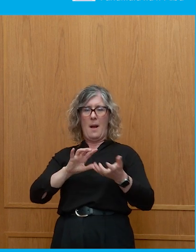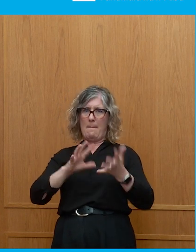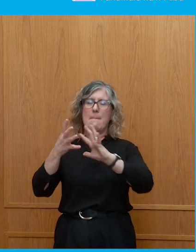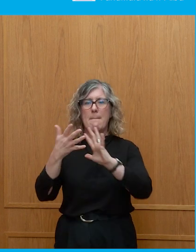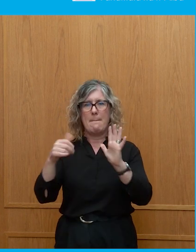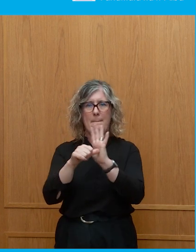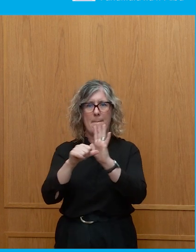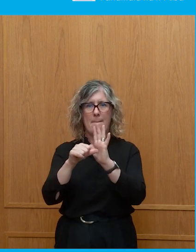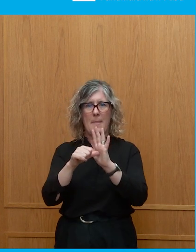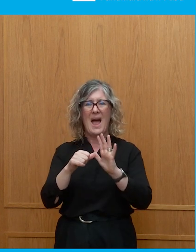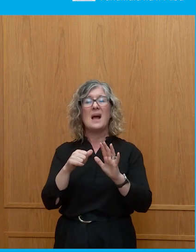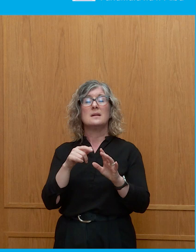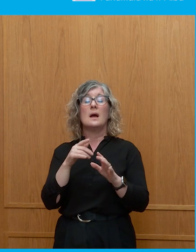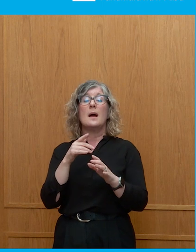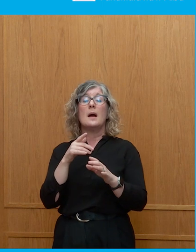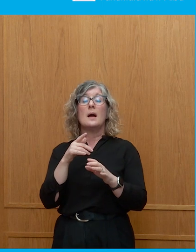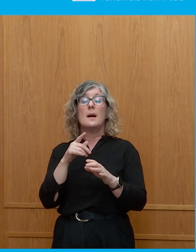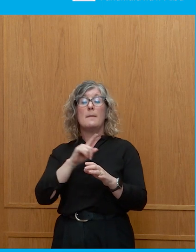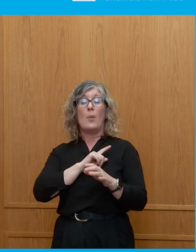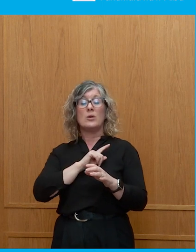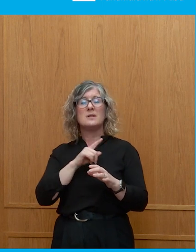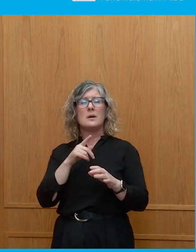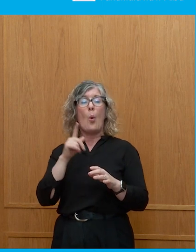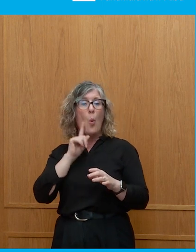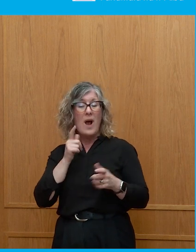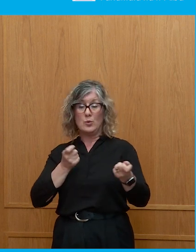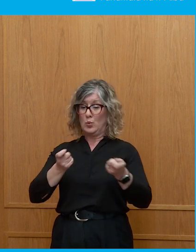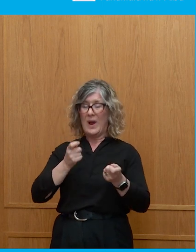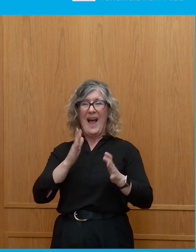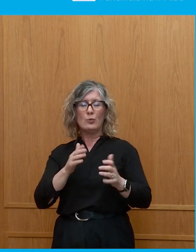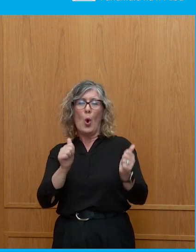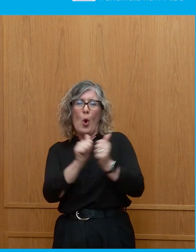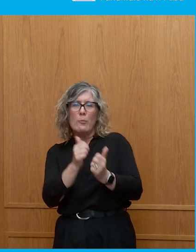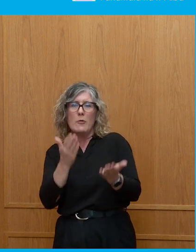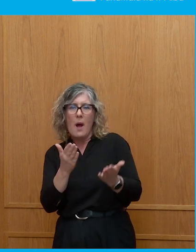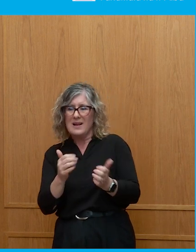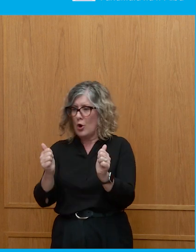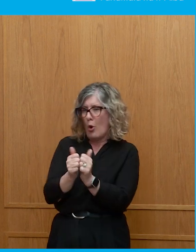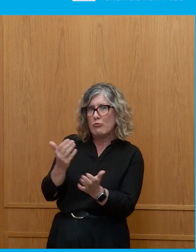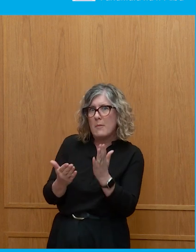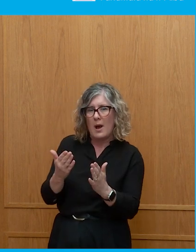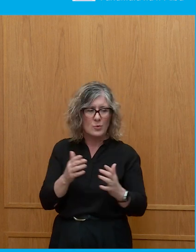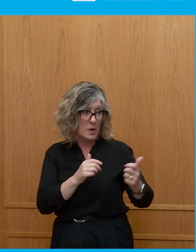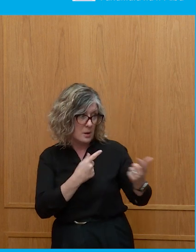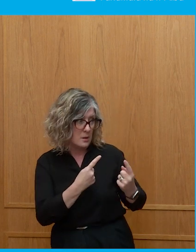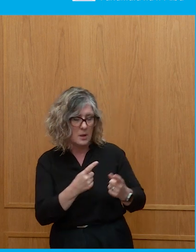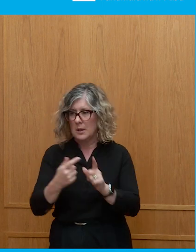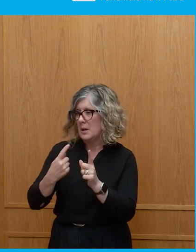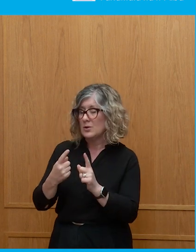can you compromise if you are a single issue, whether you're a single issue voter or a single issue party that's